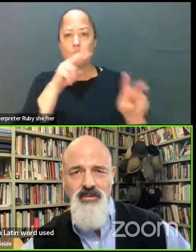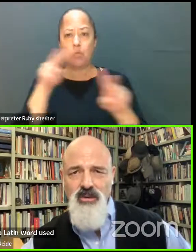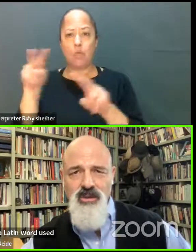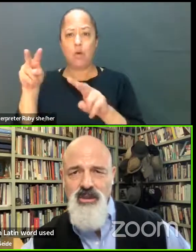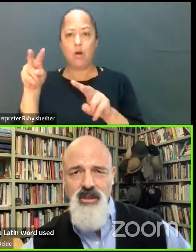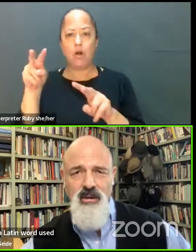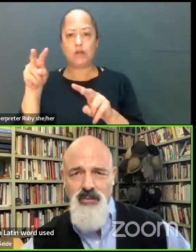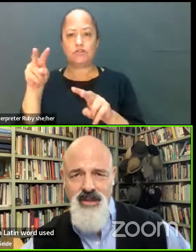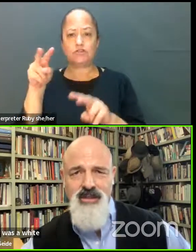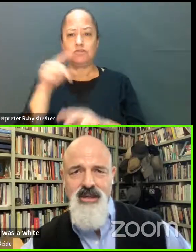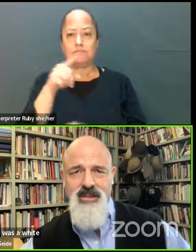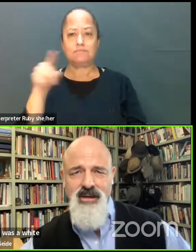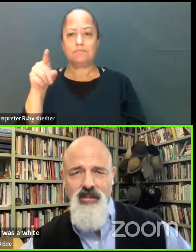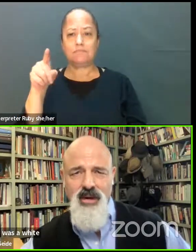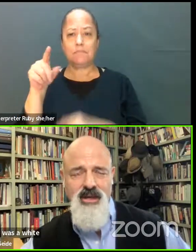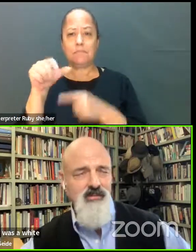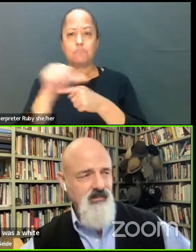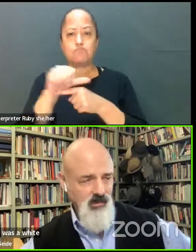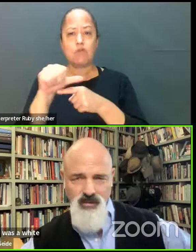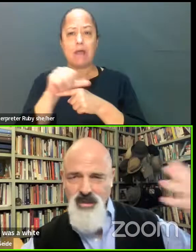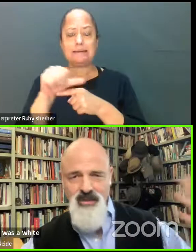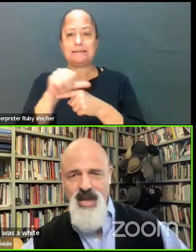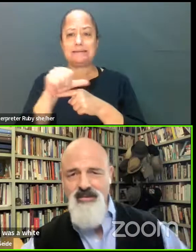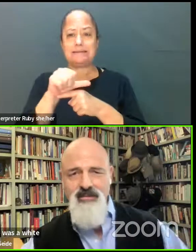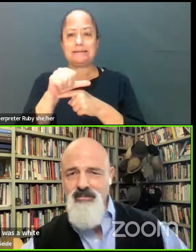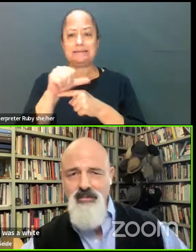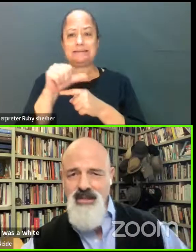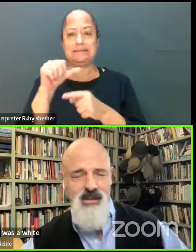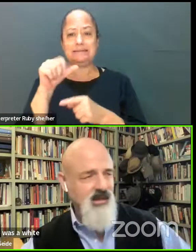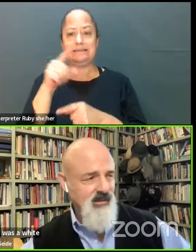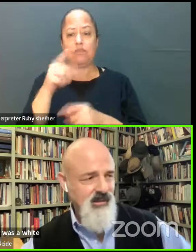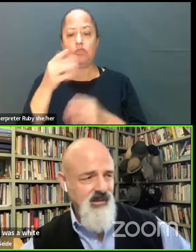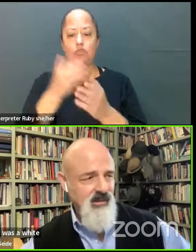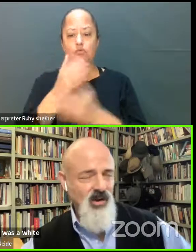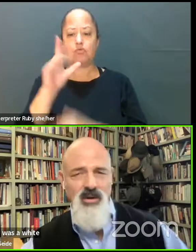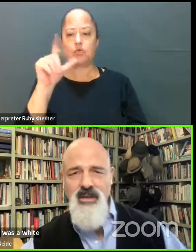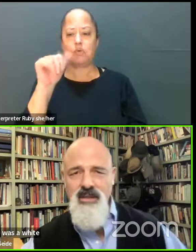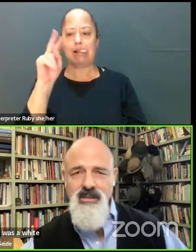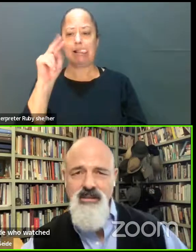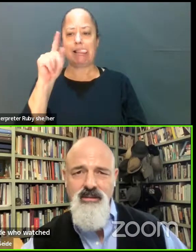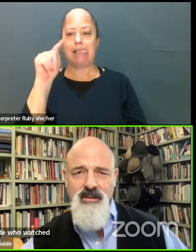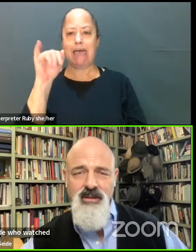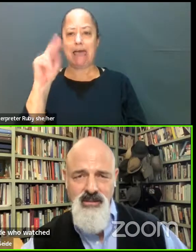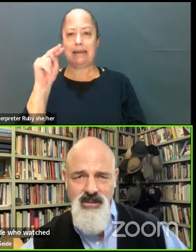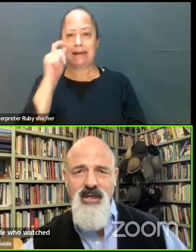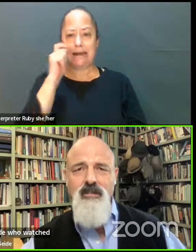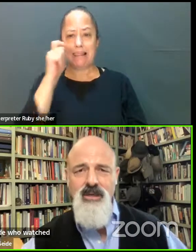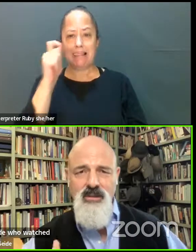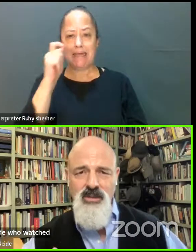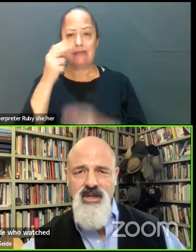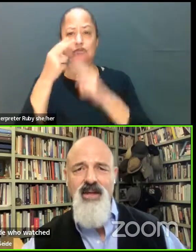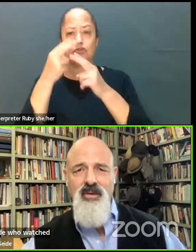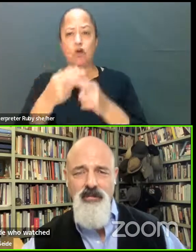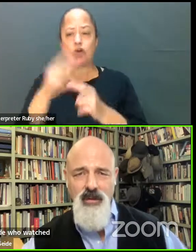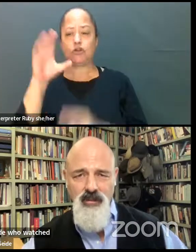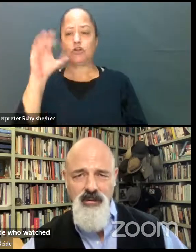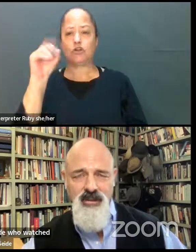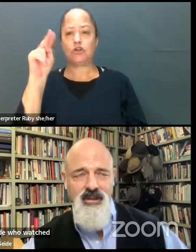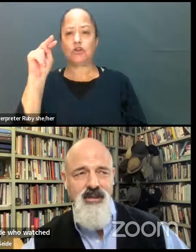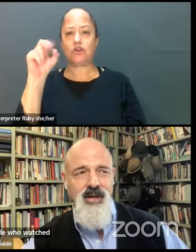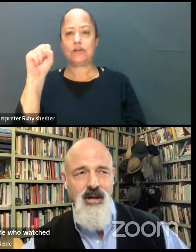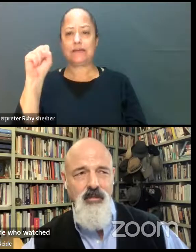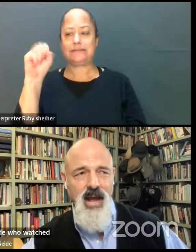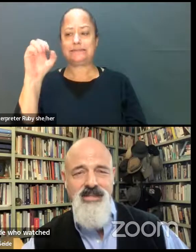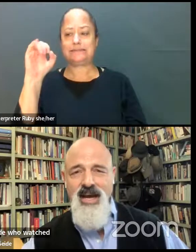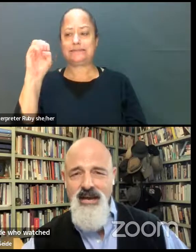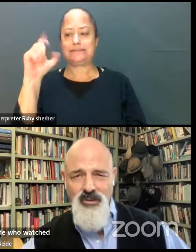Haudenosaunee folks practicing in ceremony and through his Latin based lens called this concilium because it was a gathering of people.